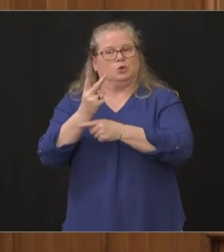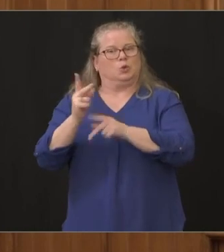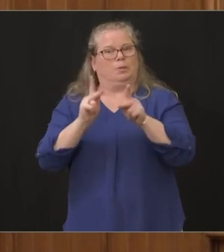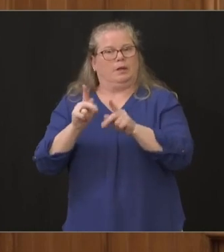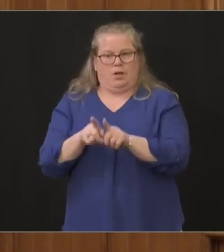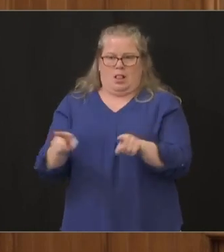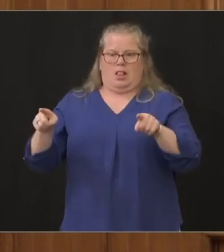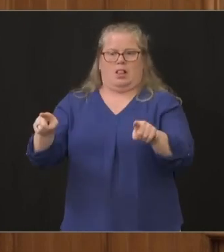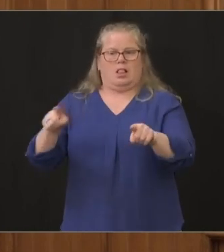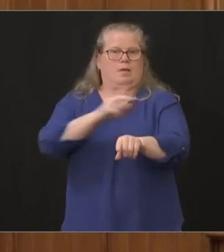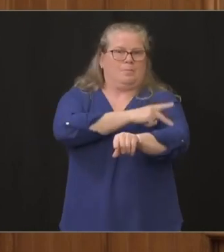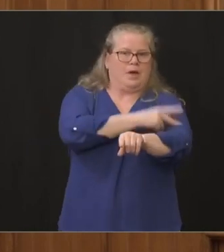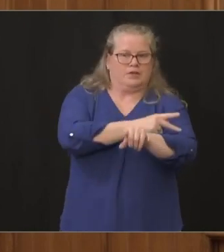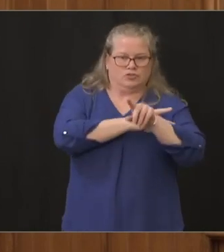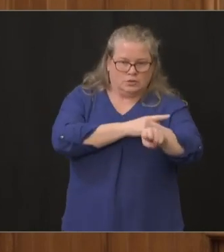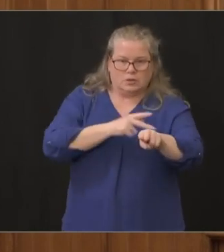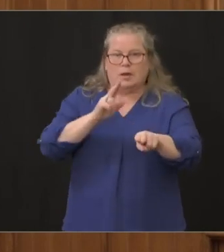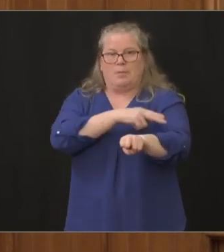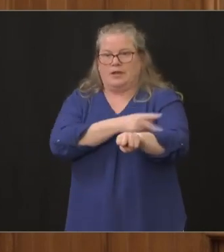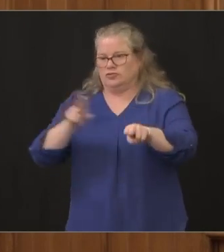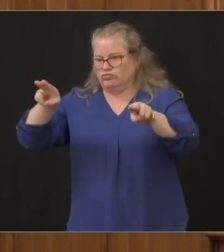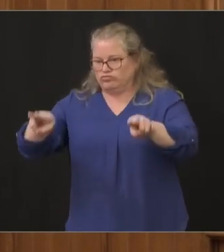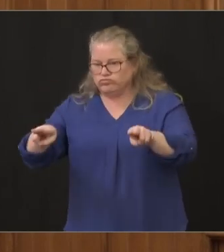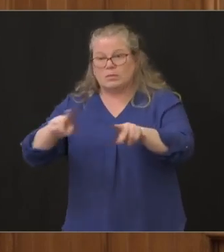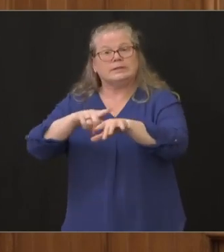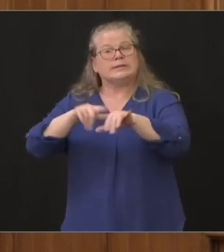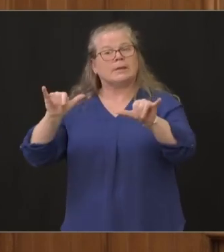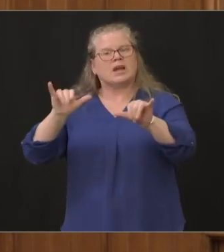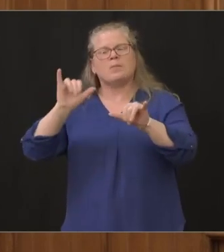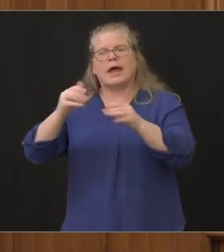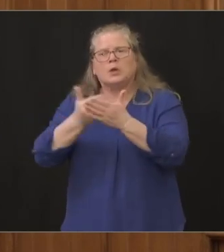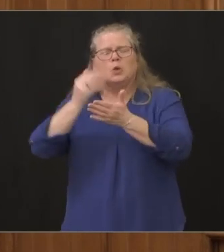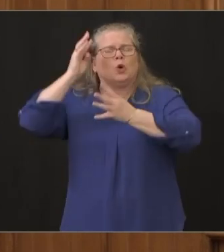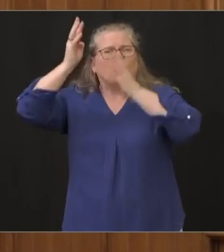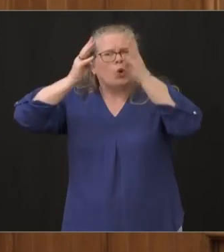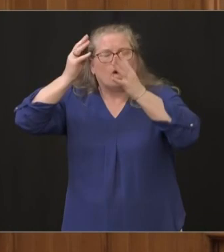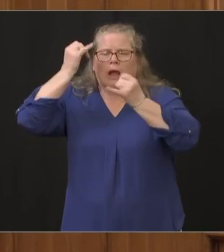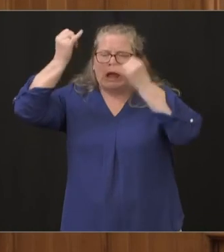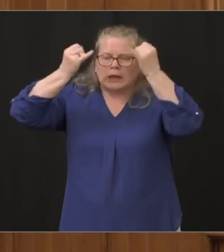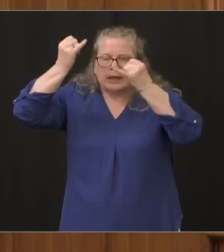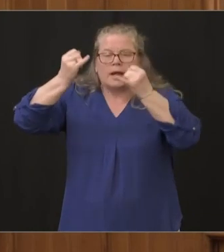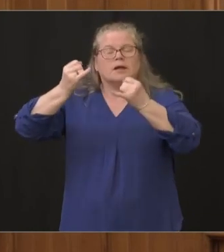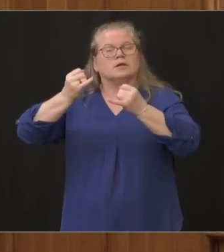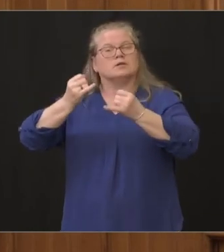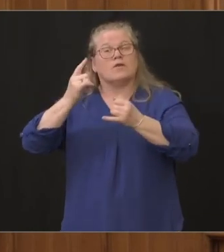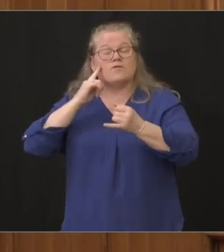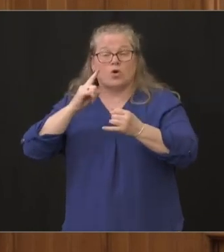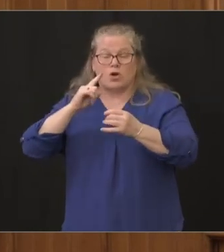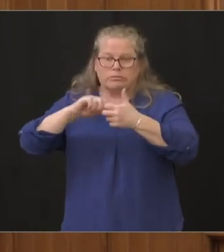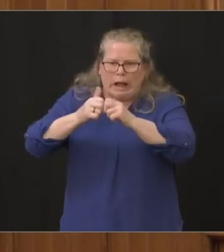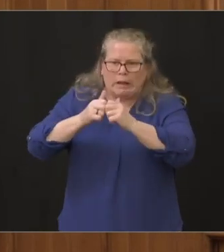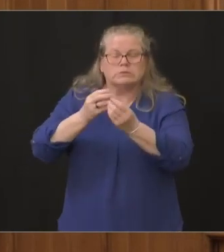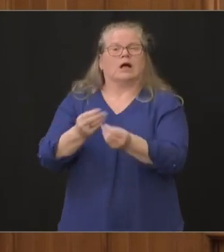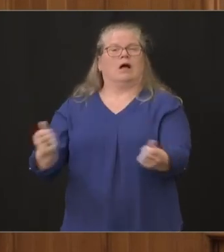innovation that type of of solving problems with new approaches it's happening across all of our systems in many small and large ways